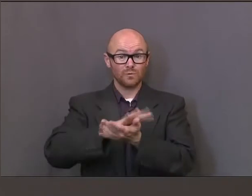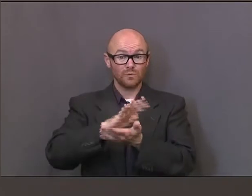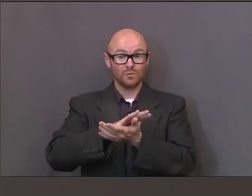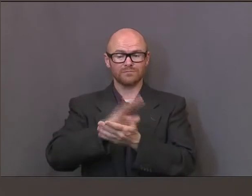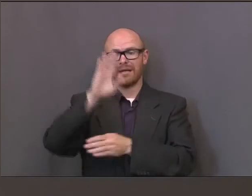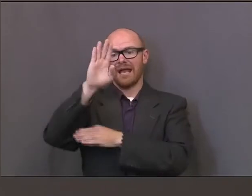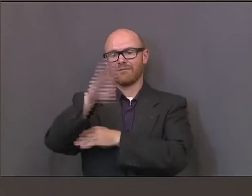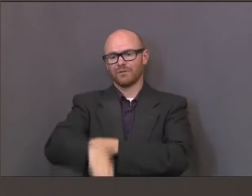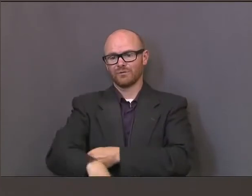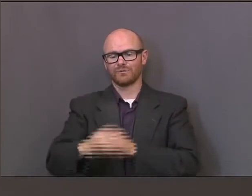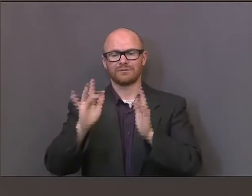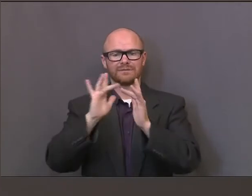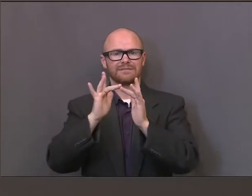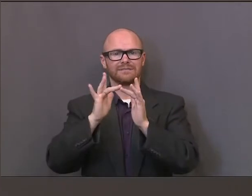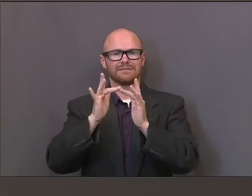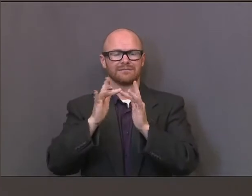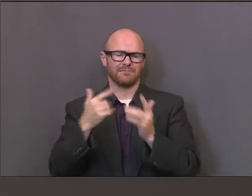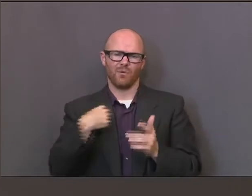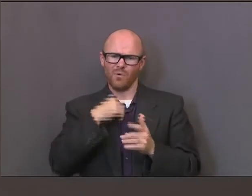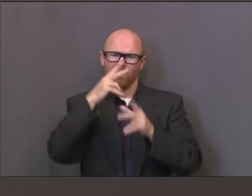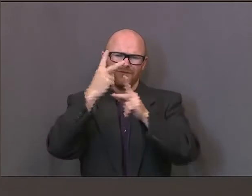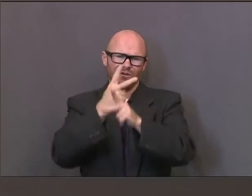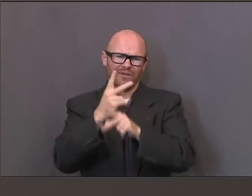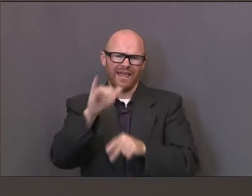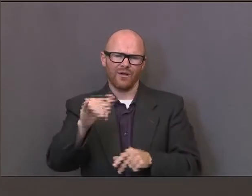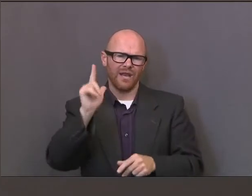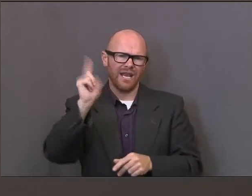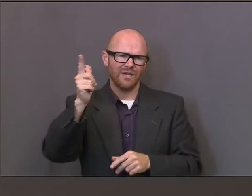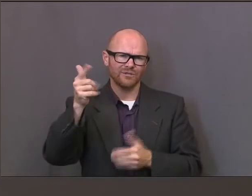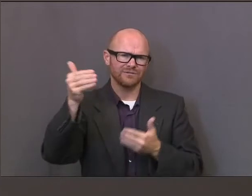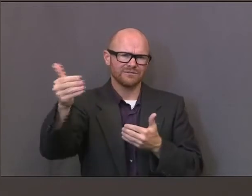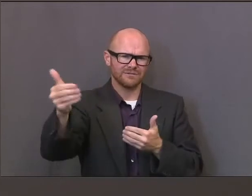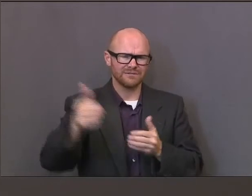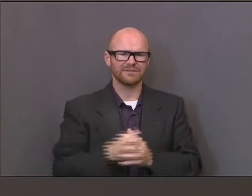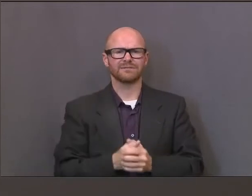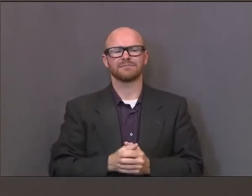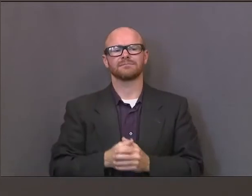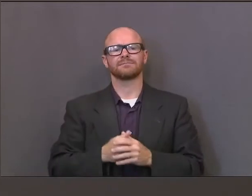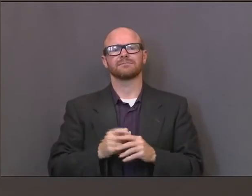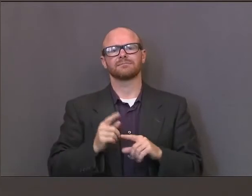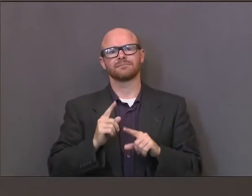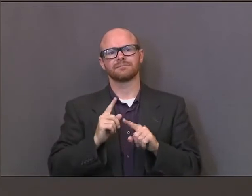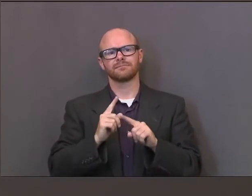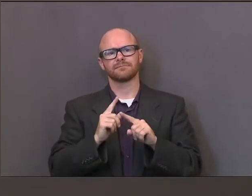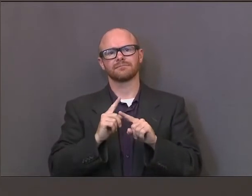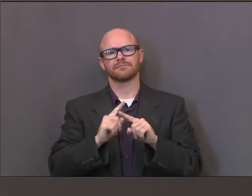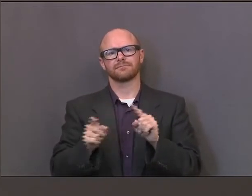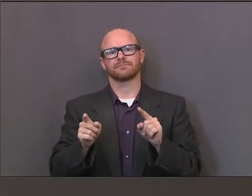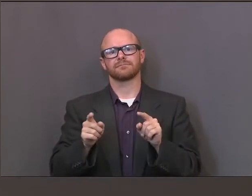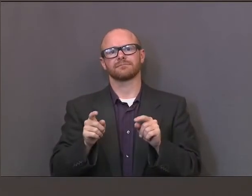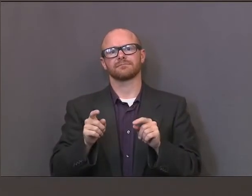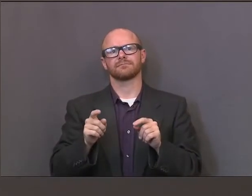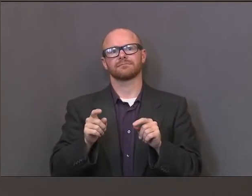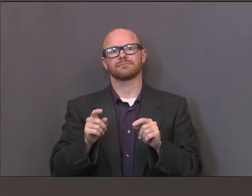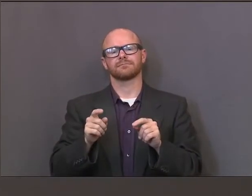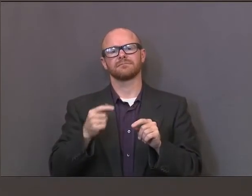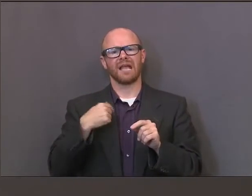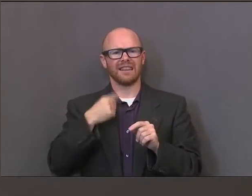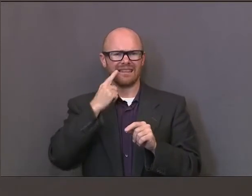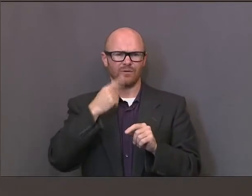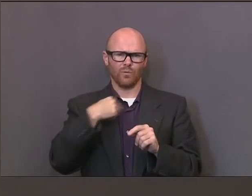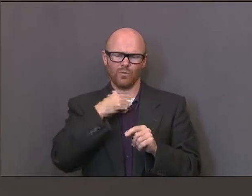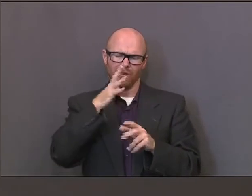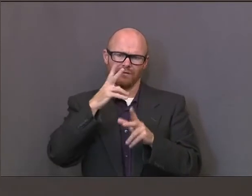to skin the cat when it comes to that, but I think you're going to see work on social distancing as a way that we can modify and help.